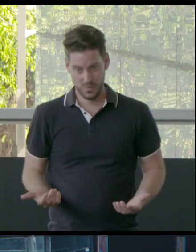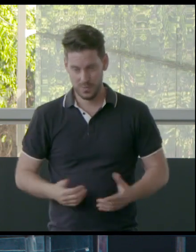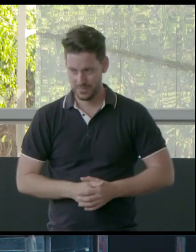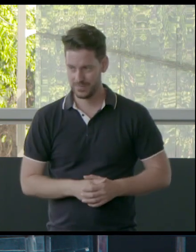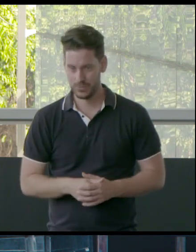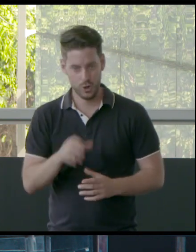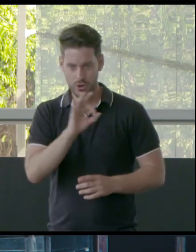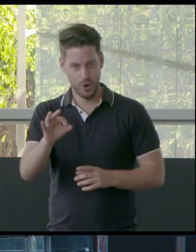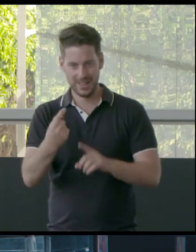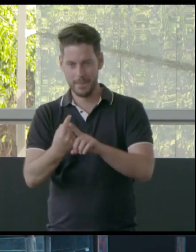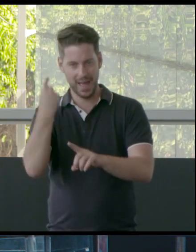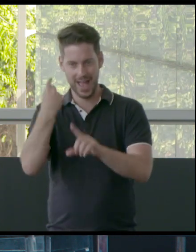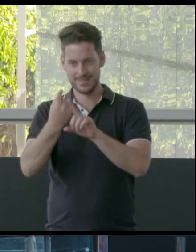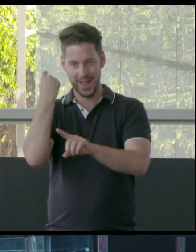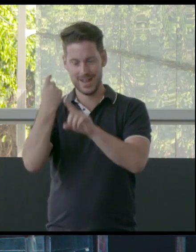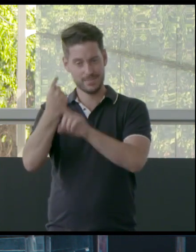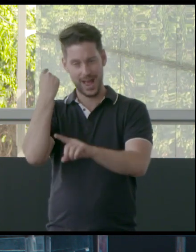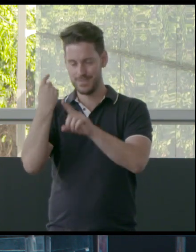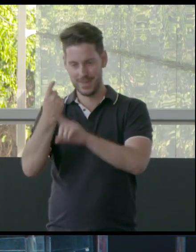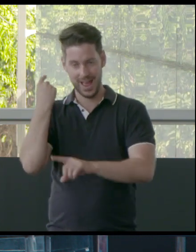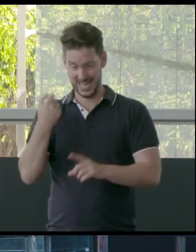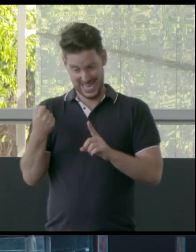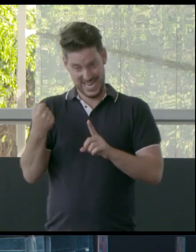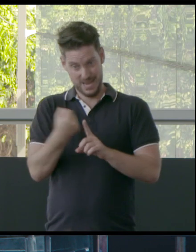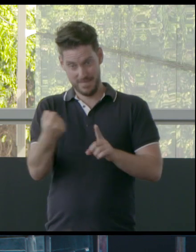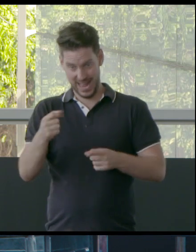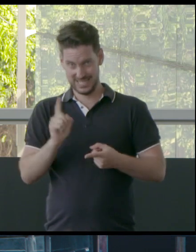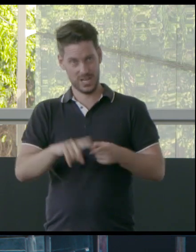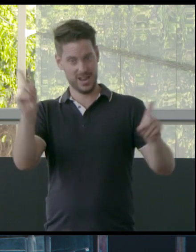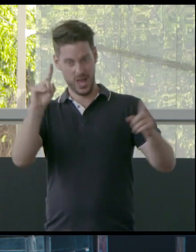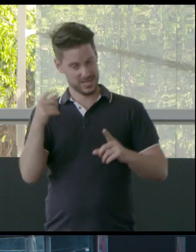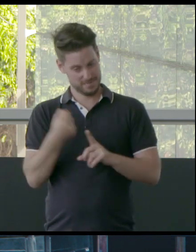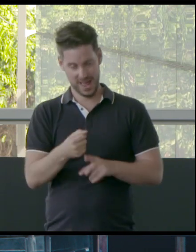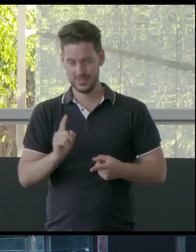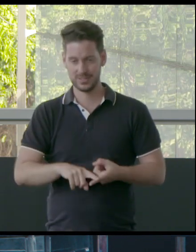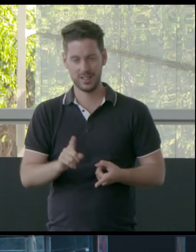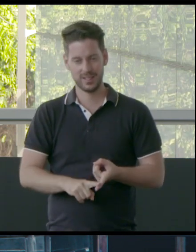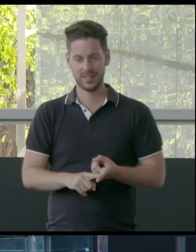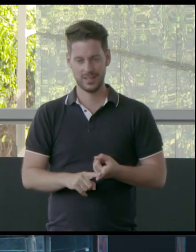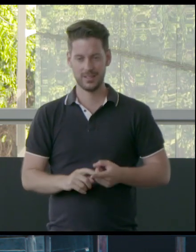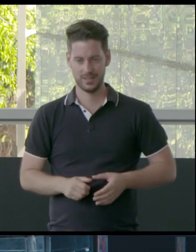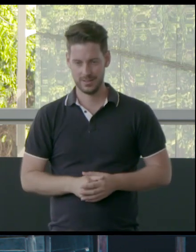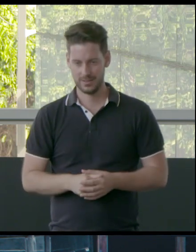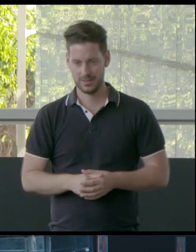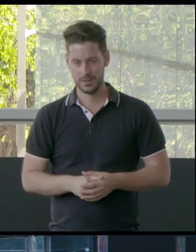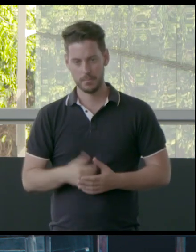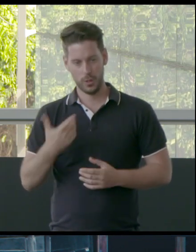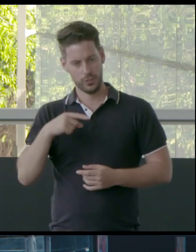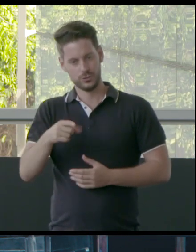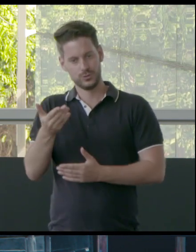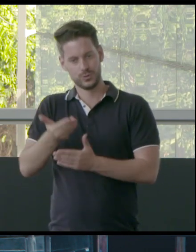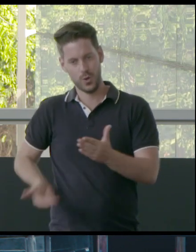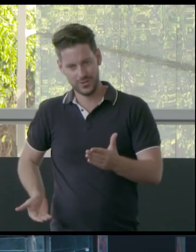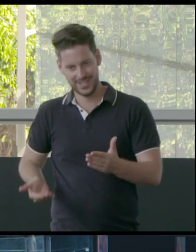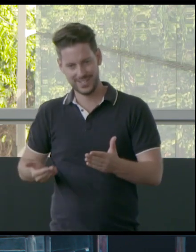in the past. The impacts of colonisation are still impacting us and our communities. Because of that story.